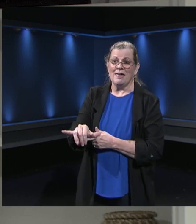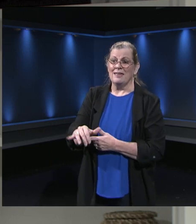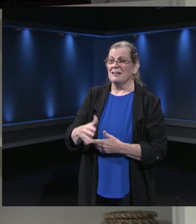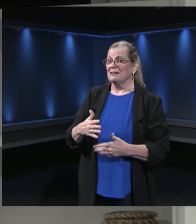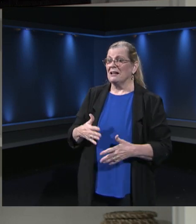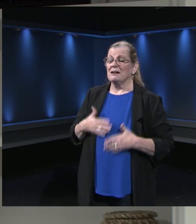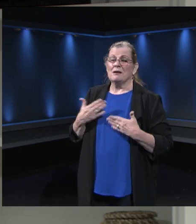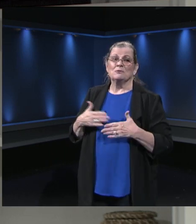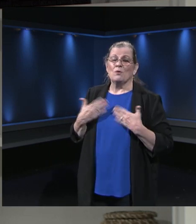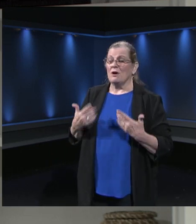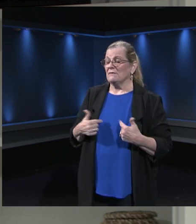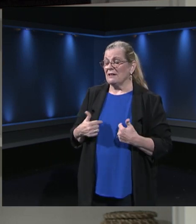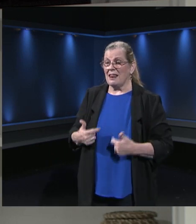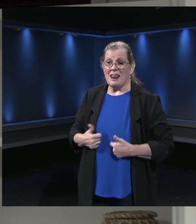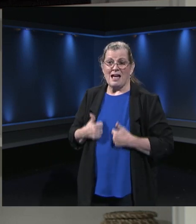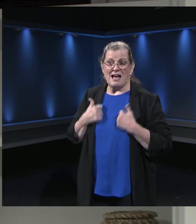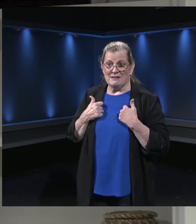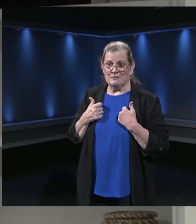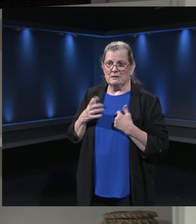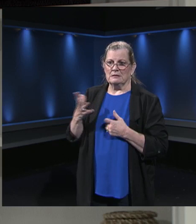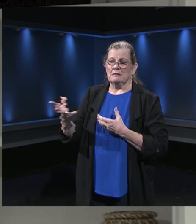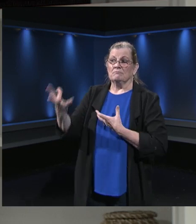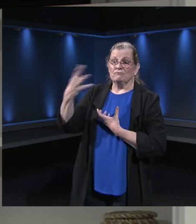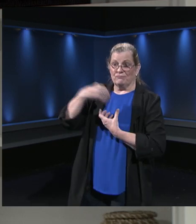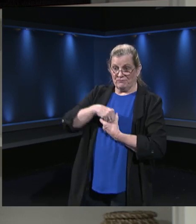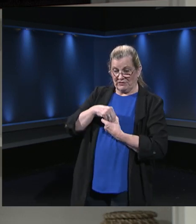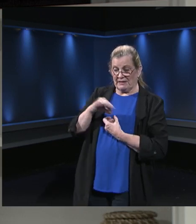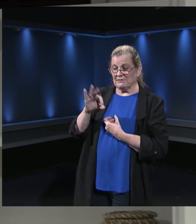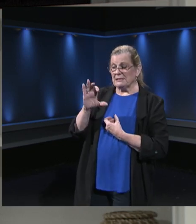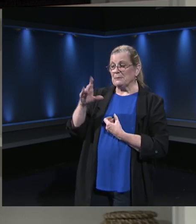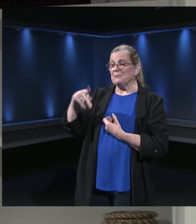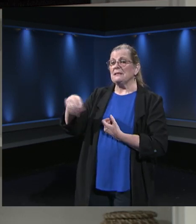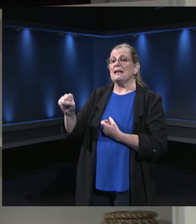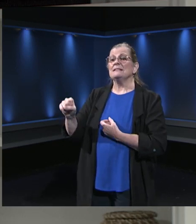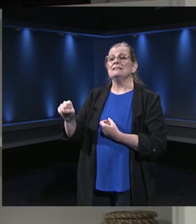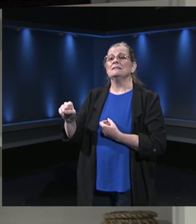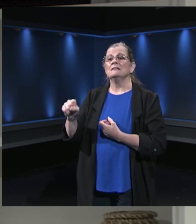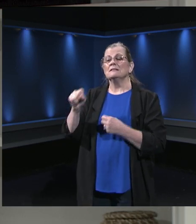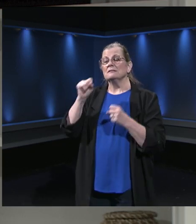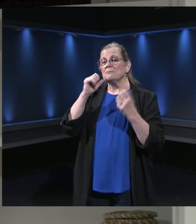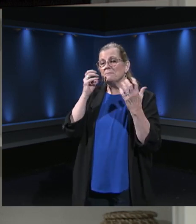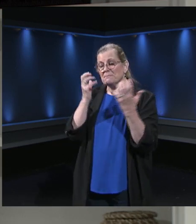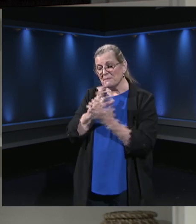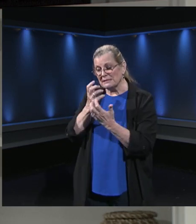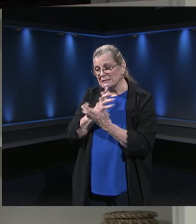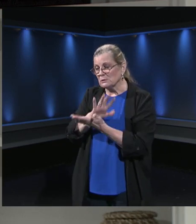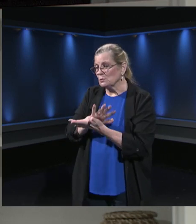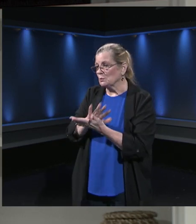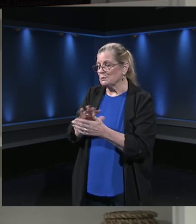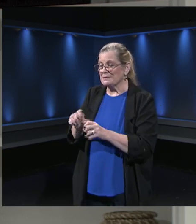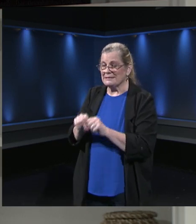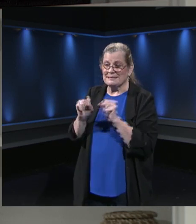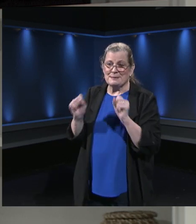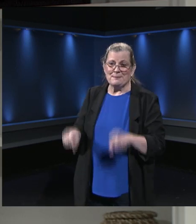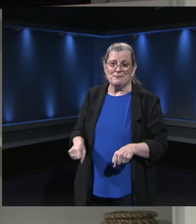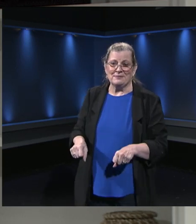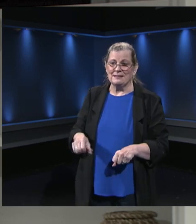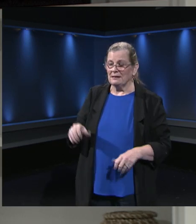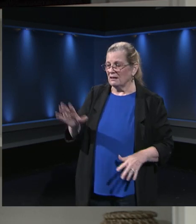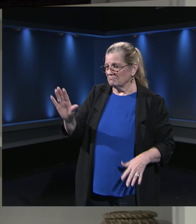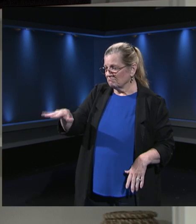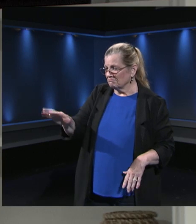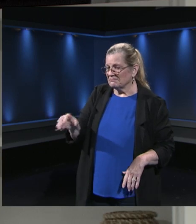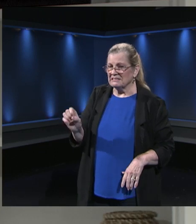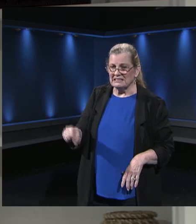of Fairfax County Public Schools, an amazing school system that will do everything it can this year to go